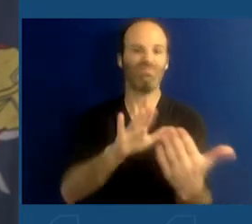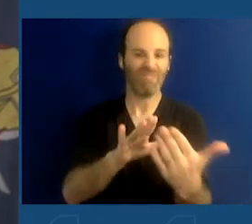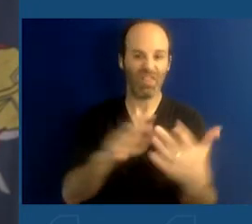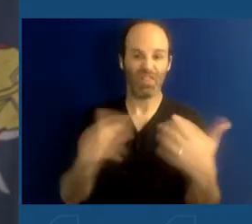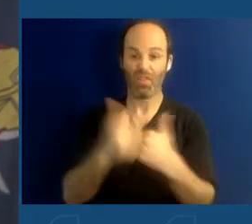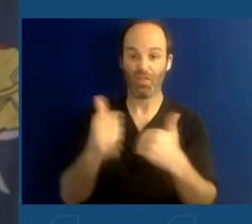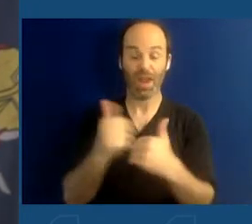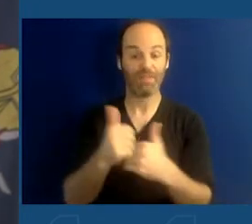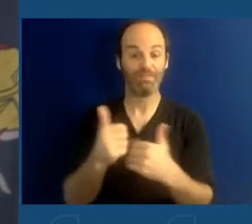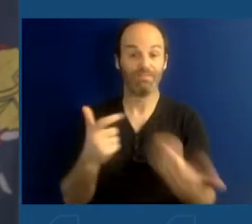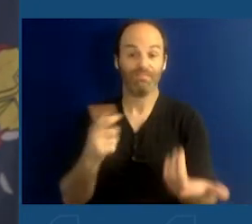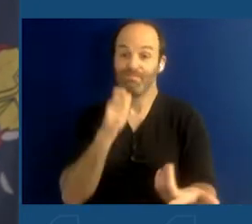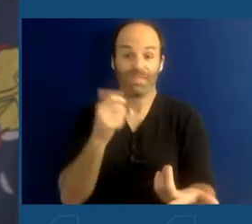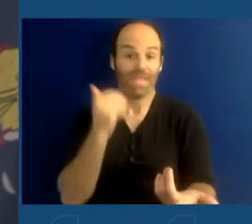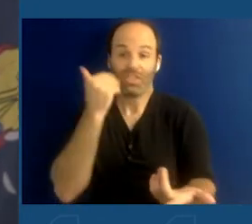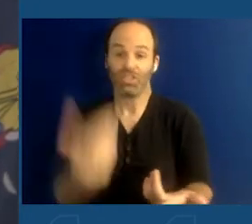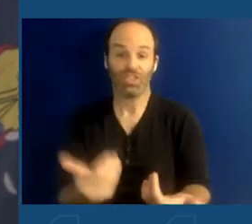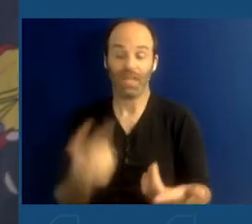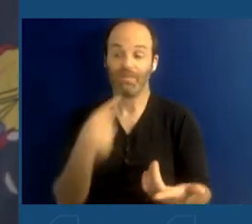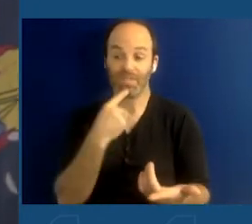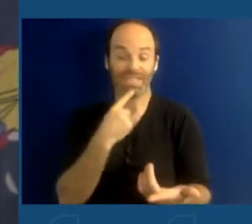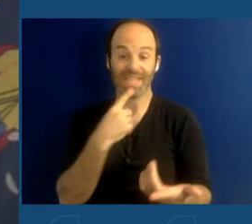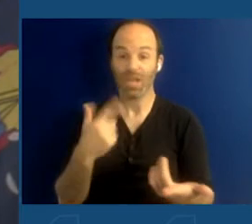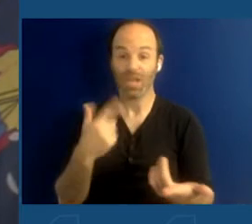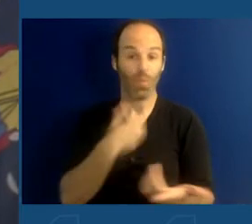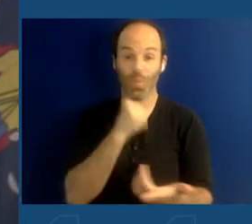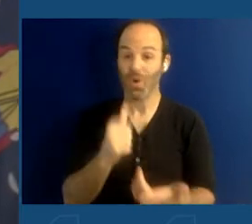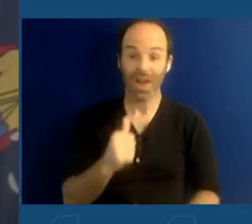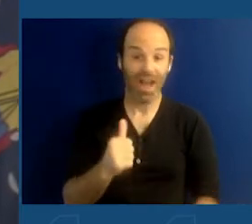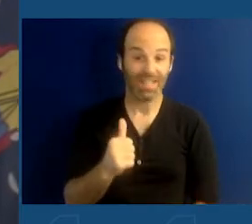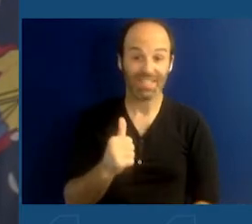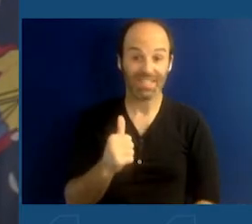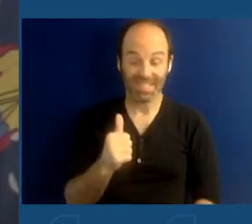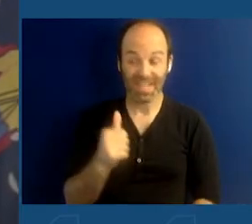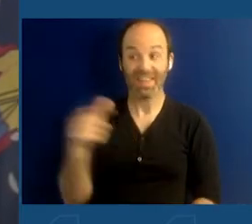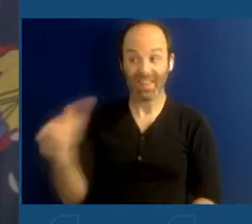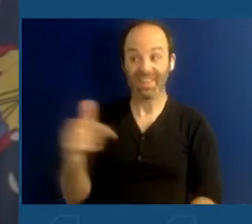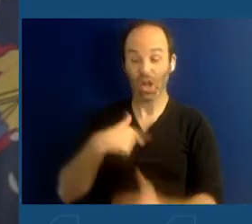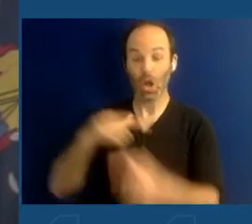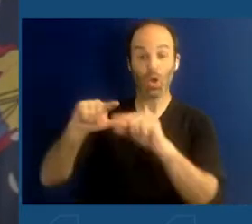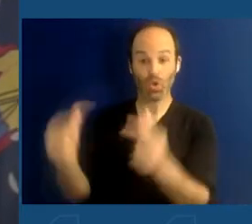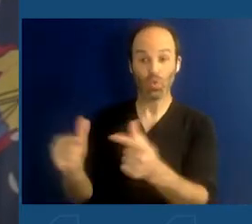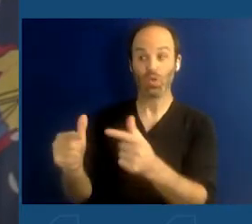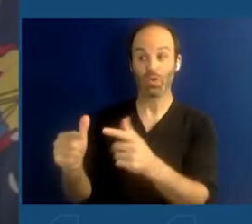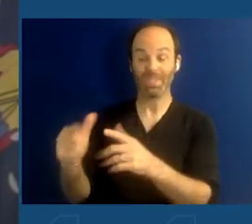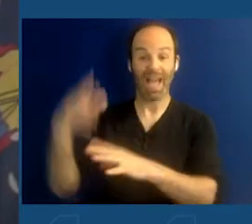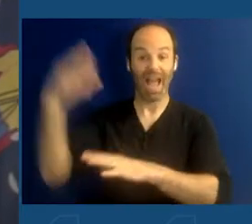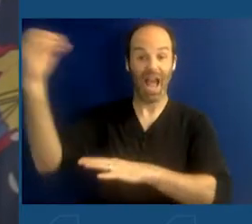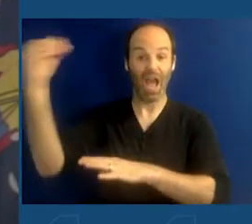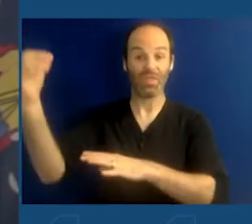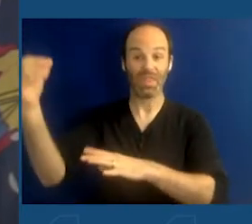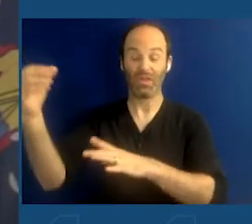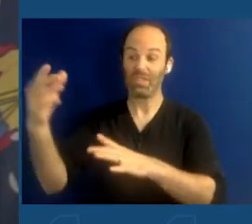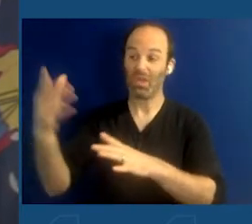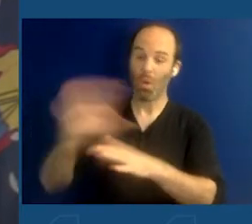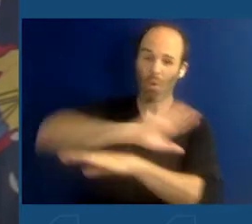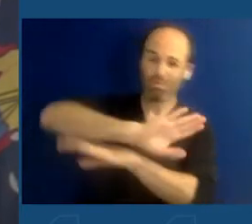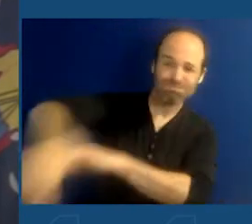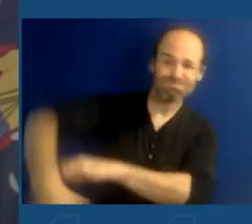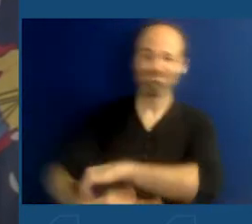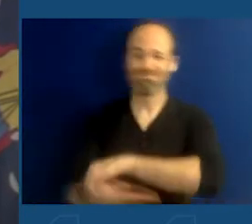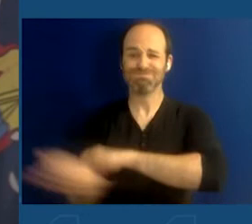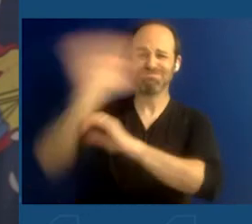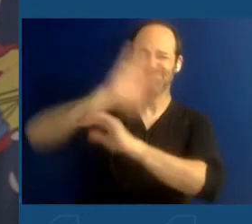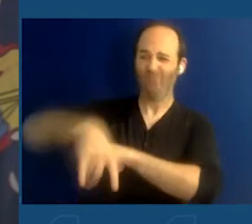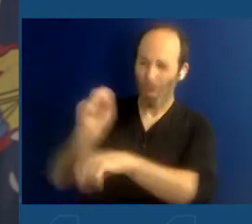It's simply saying that there are forces out there that are spending day and night trying to thwart our efforts, and